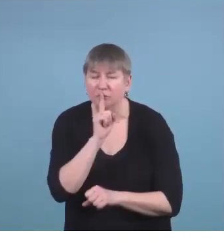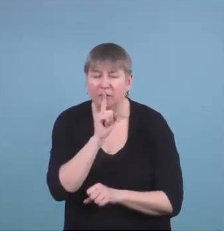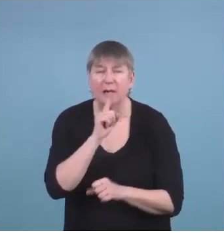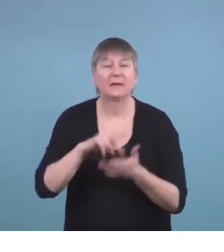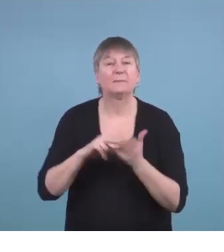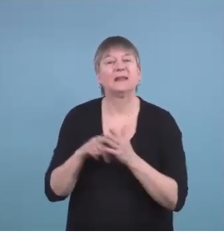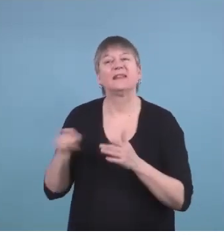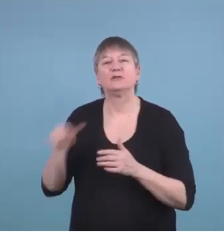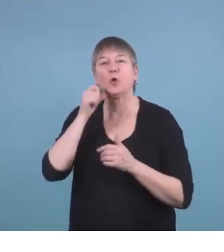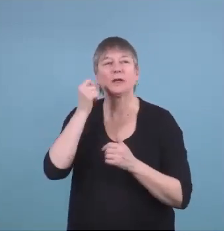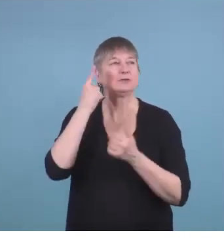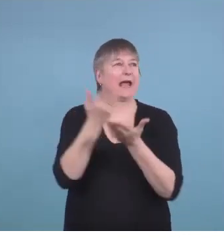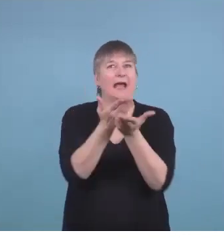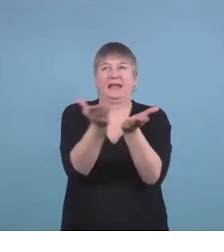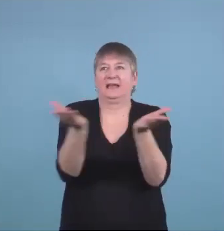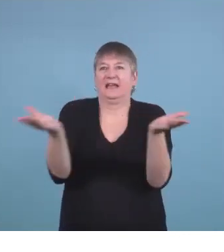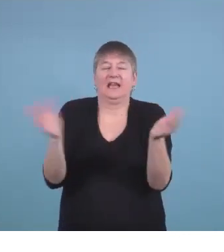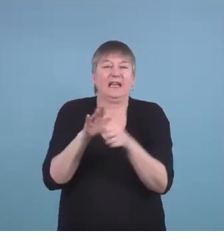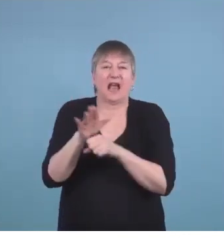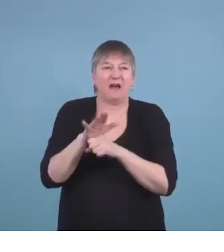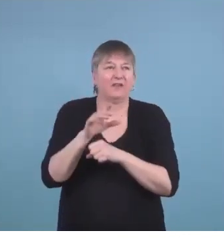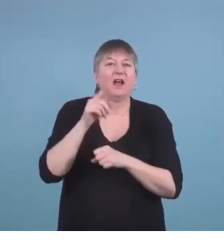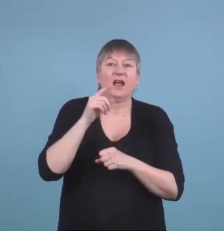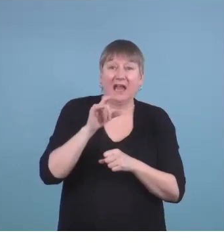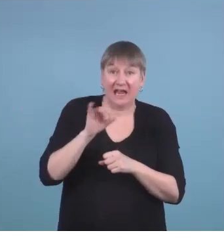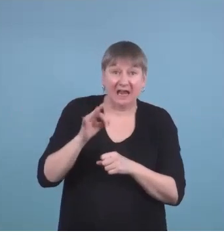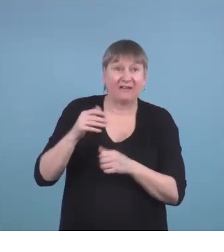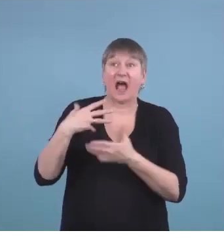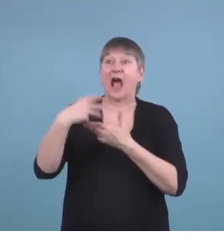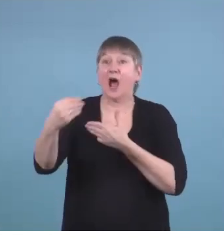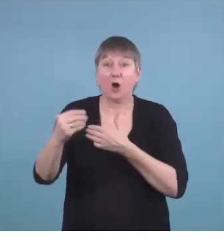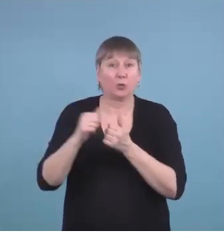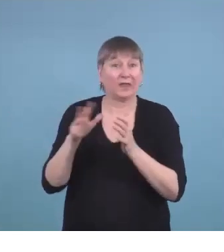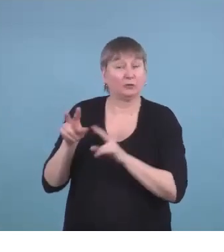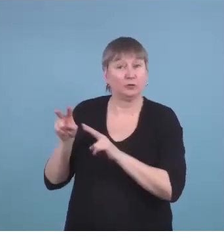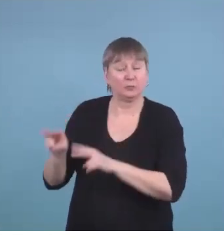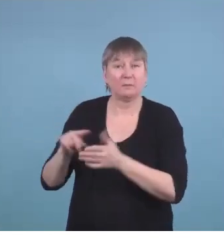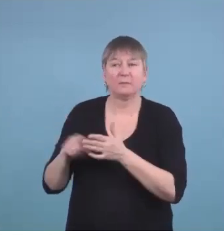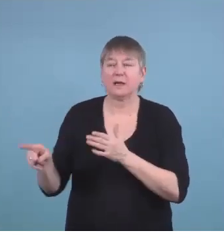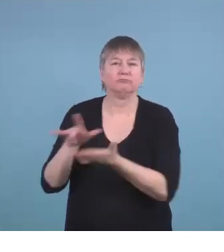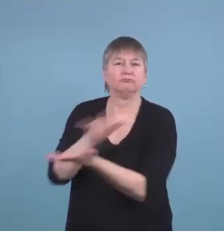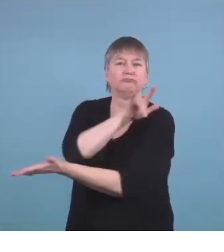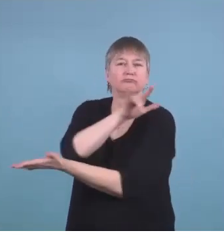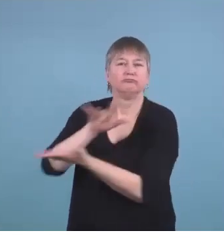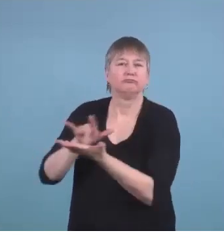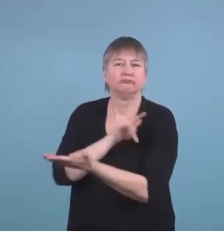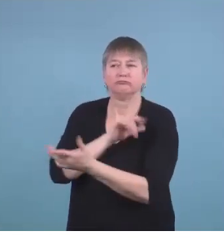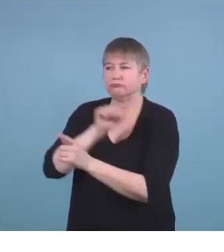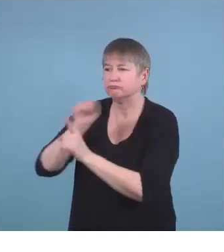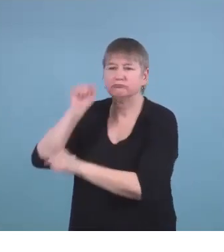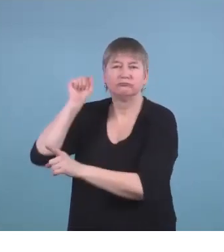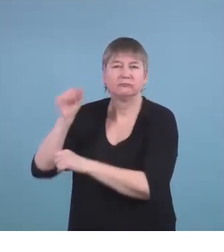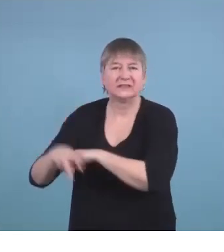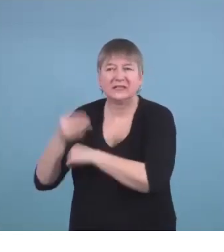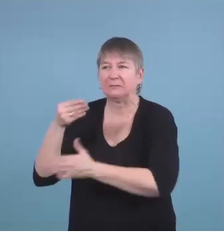understand the system well enough not to be taken advantage of right so someone might be able to scam them out of their money